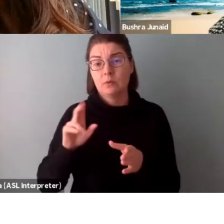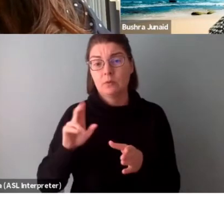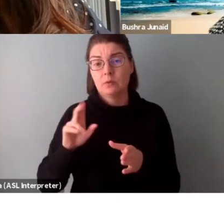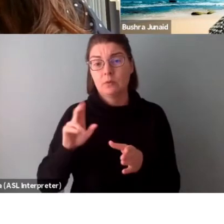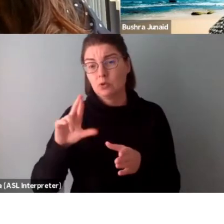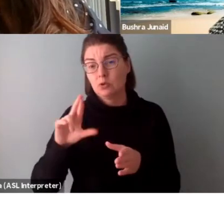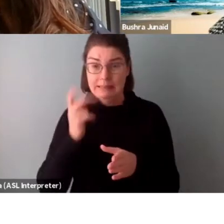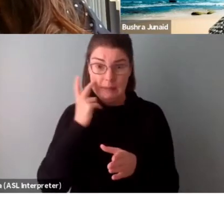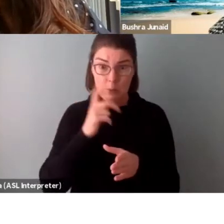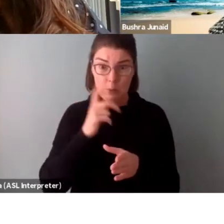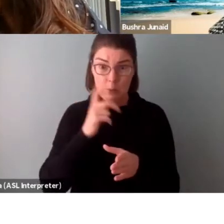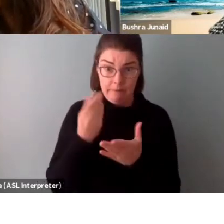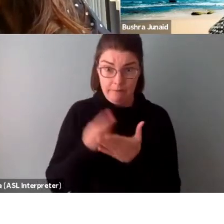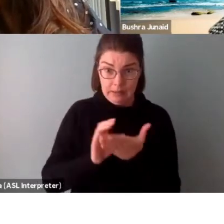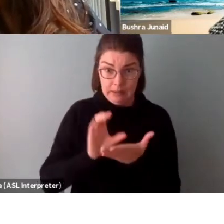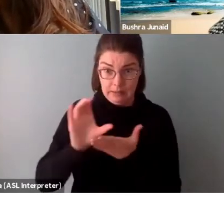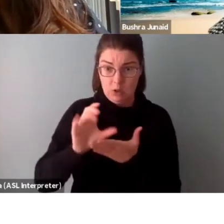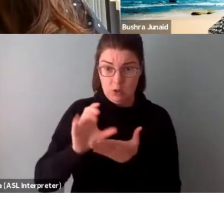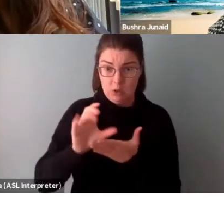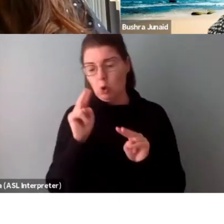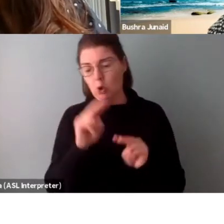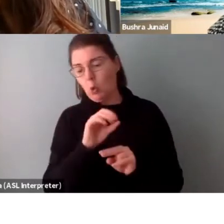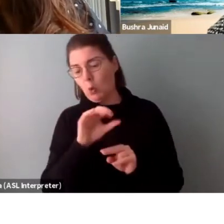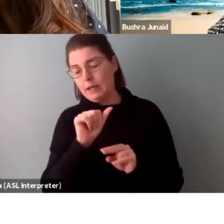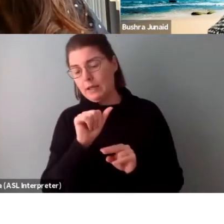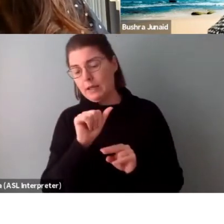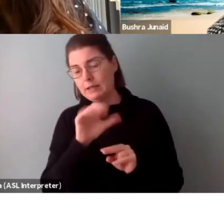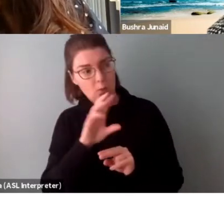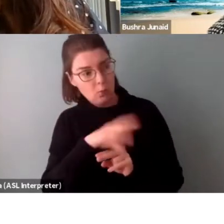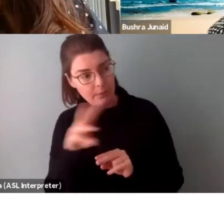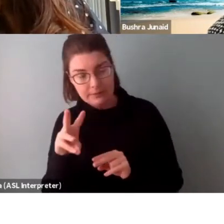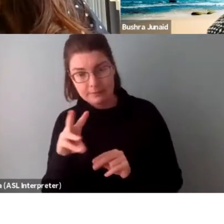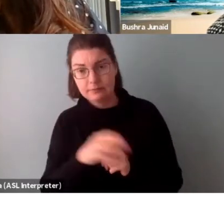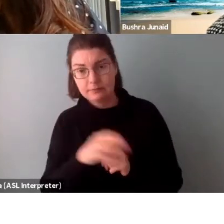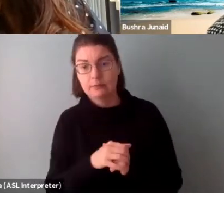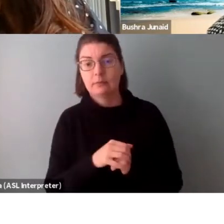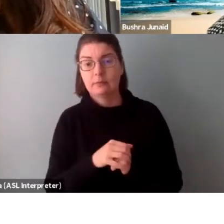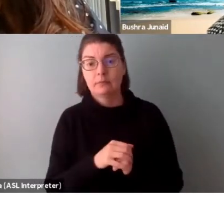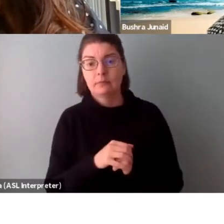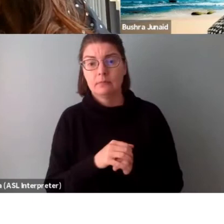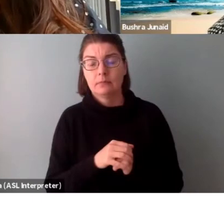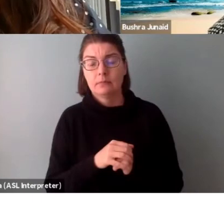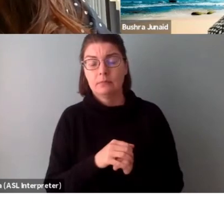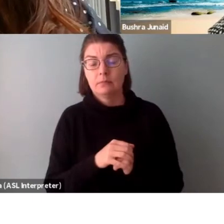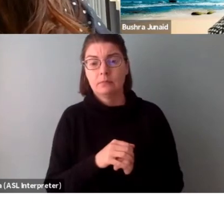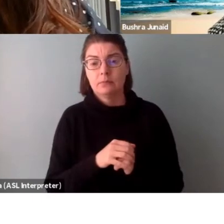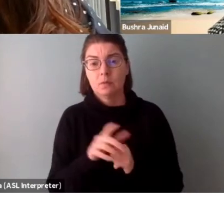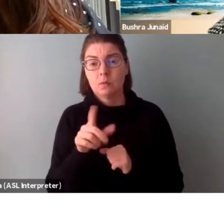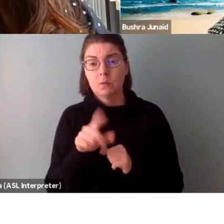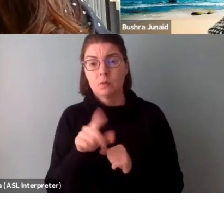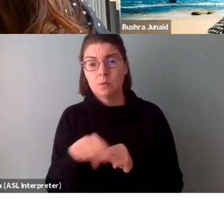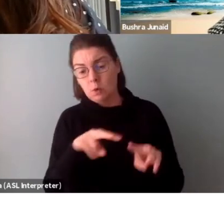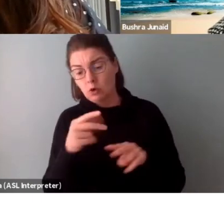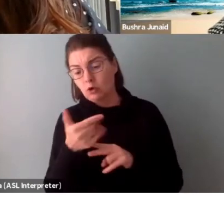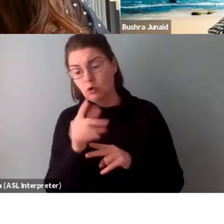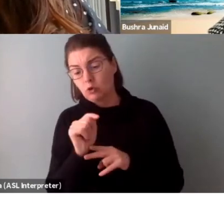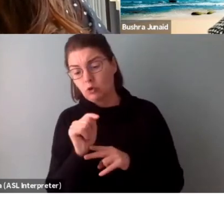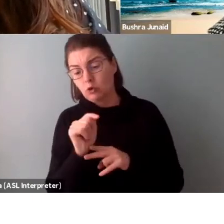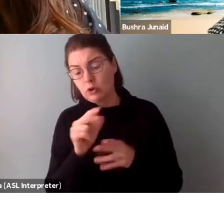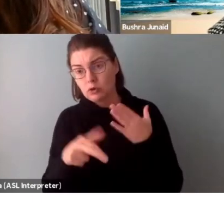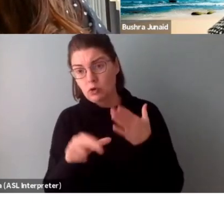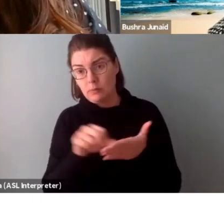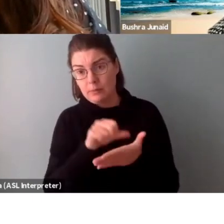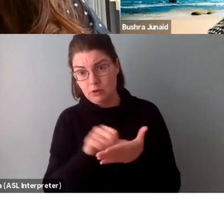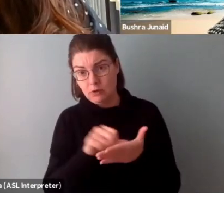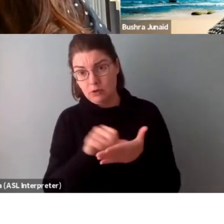funded, you can go to the OAC website and you can look on the grants results page and for the